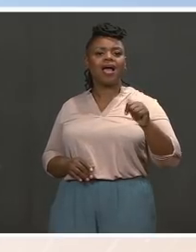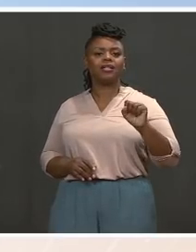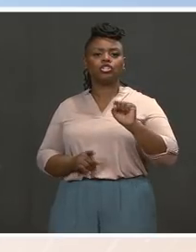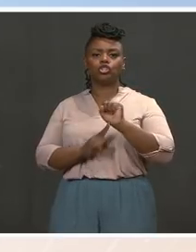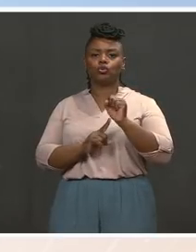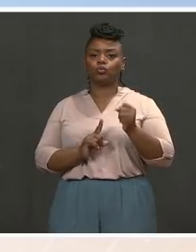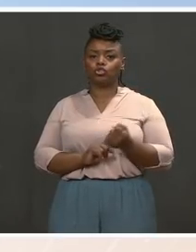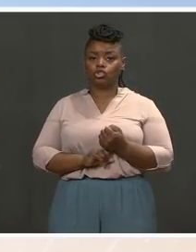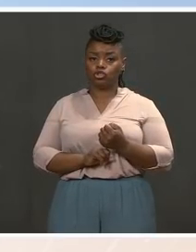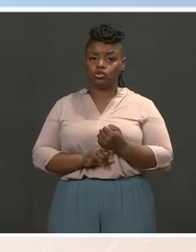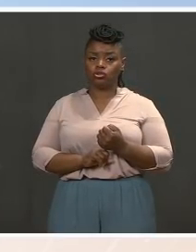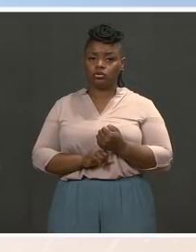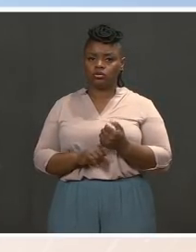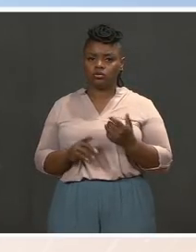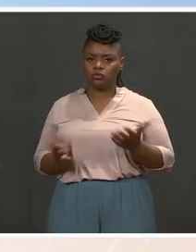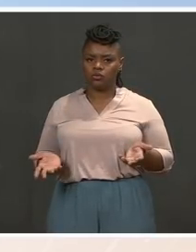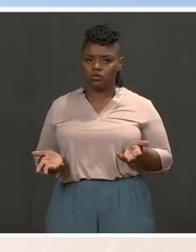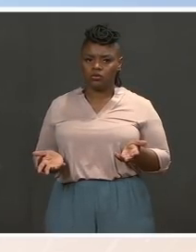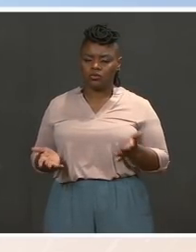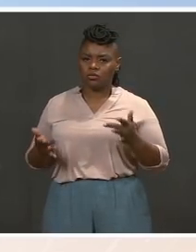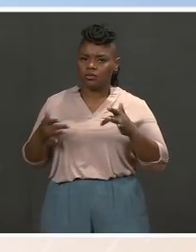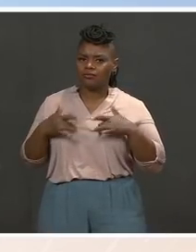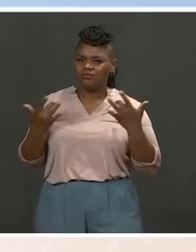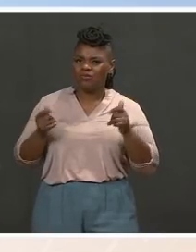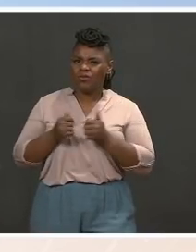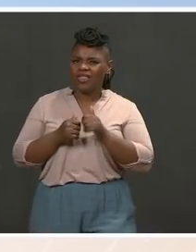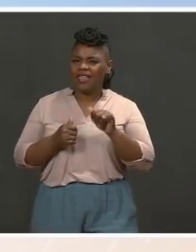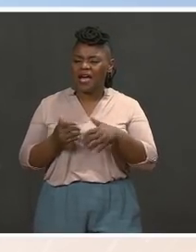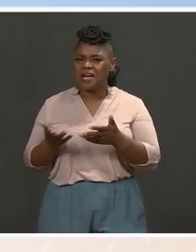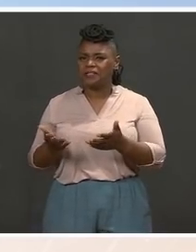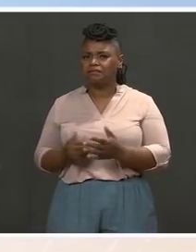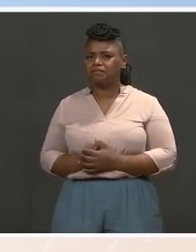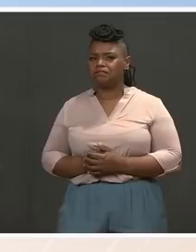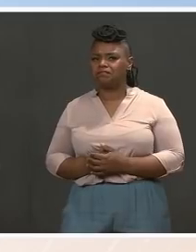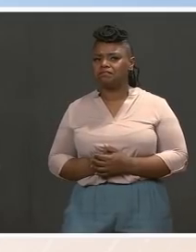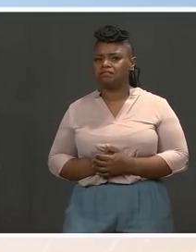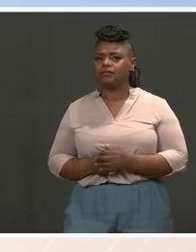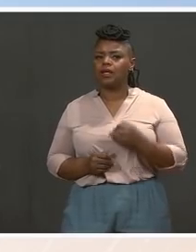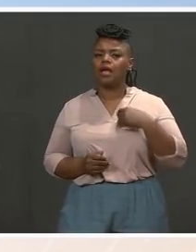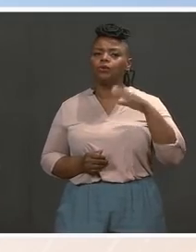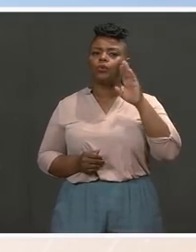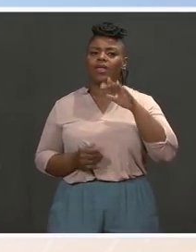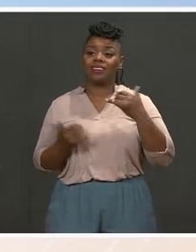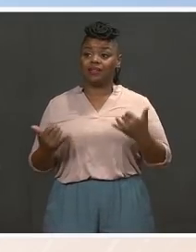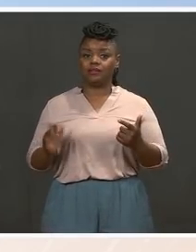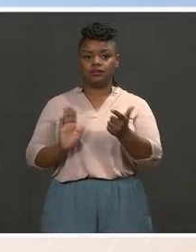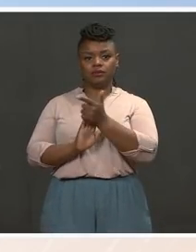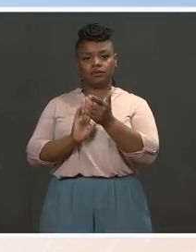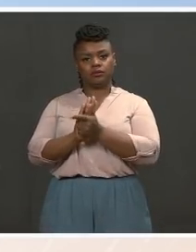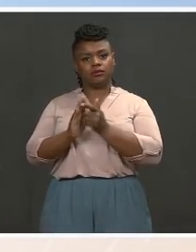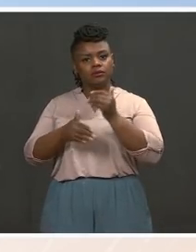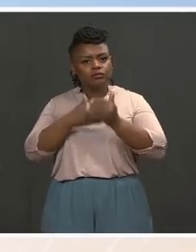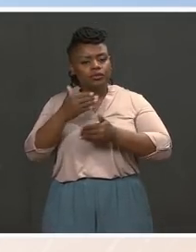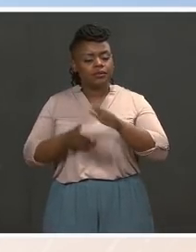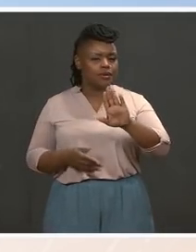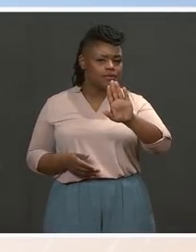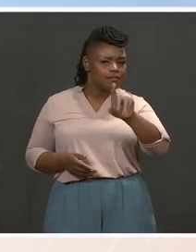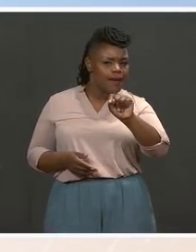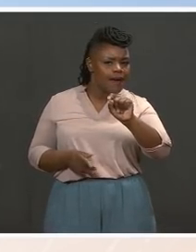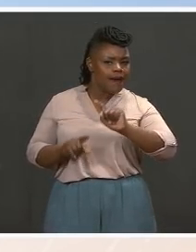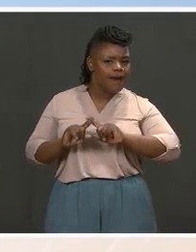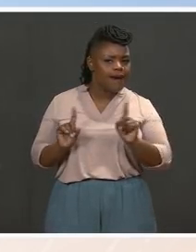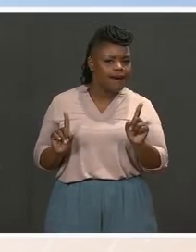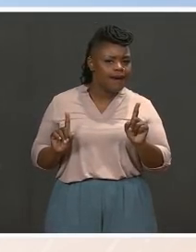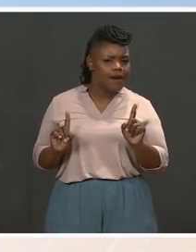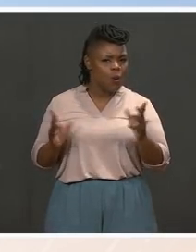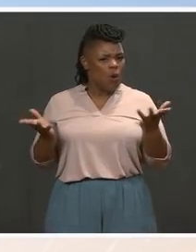do you move beyond that? I mean, how do you, how do you, you I realize it's a legal process, but how do you address, how do you get your point across in